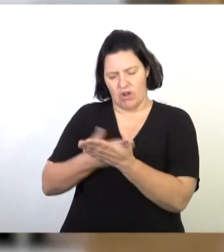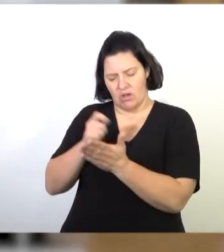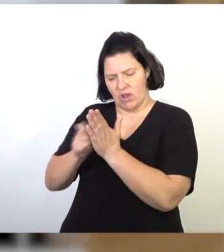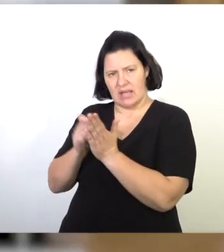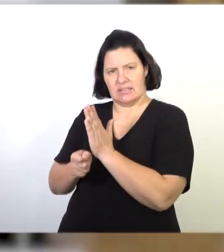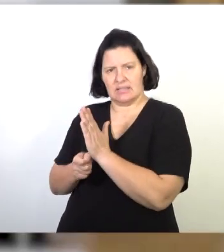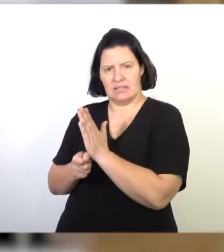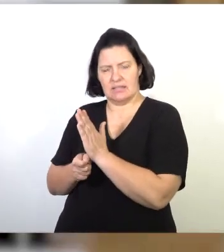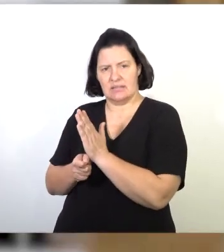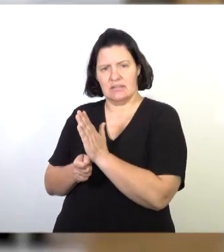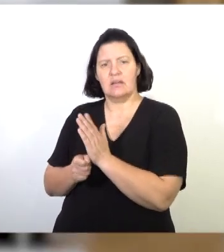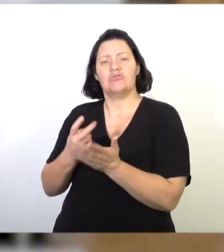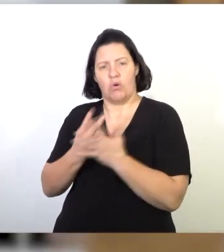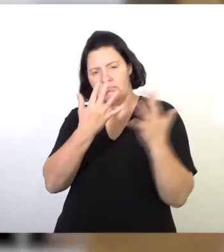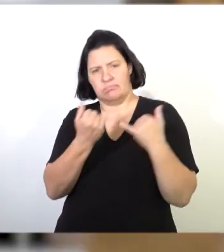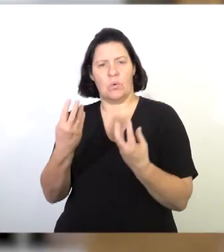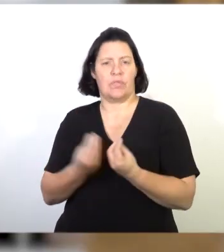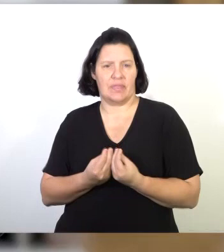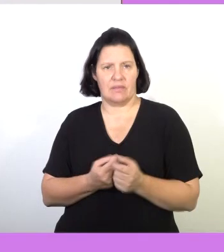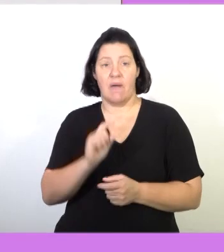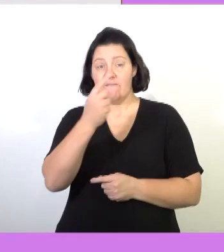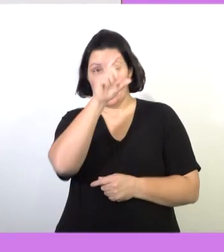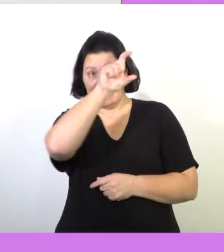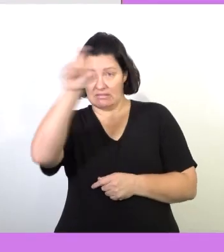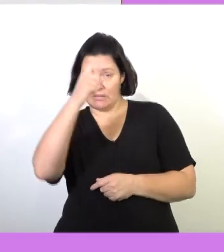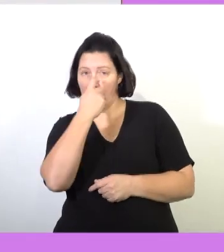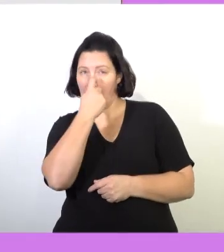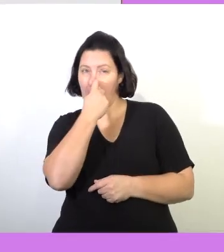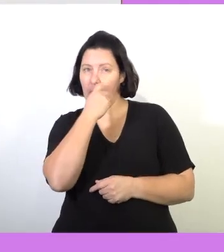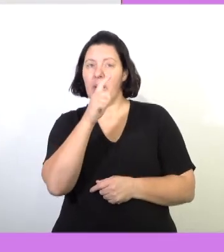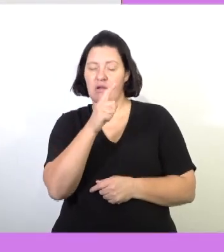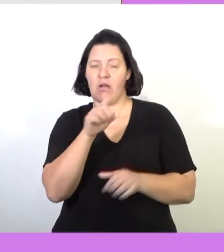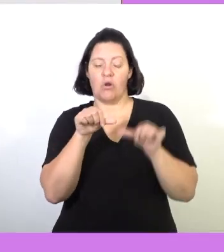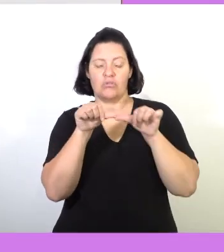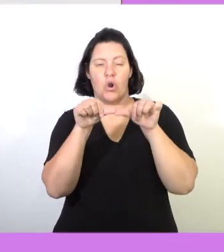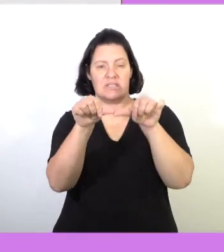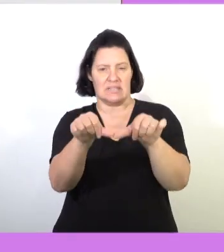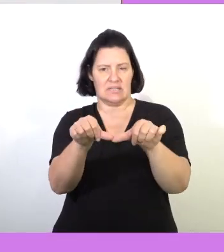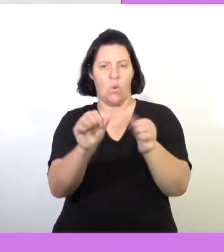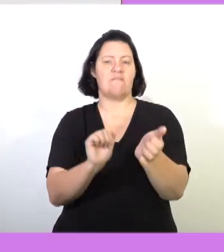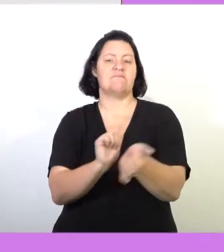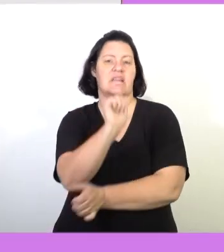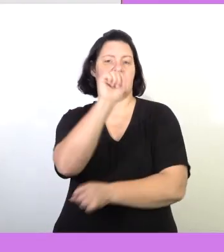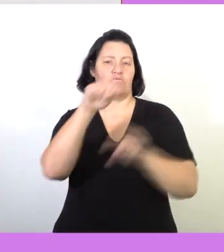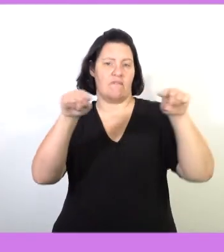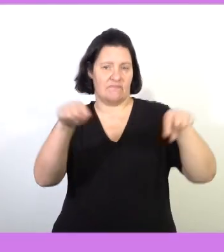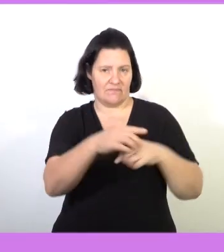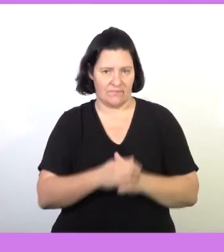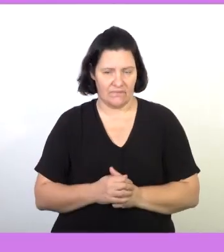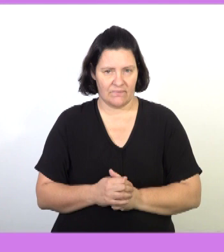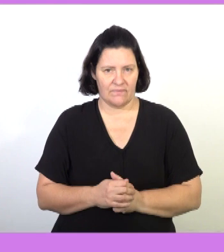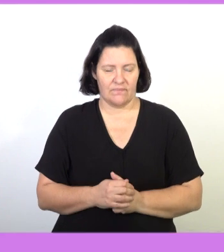in pairs so that we can calculate together. The first one that we are looking at is the constant or the fixed graph.